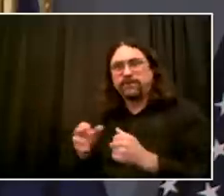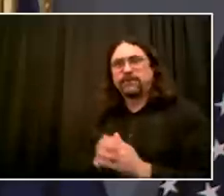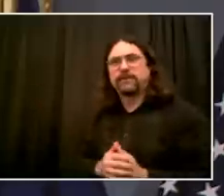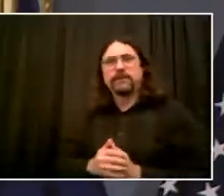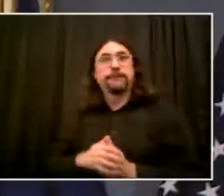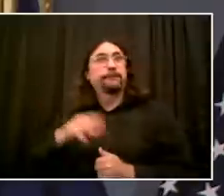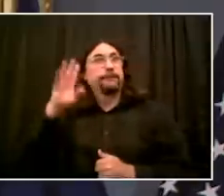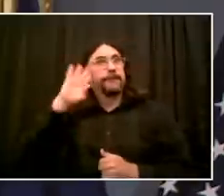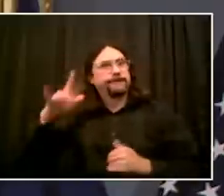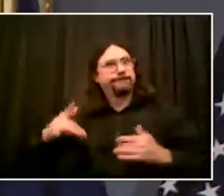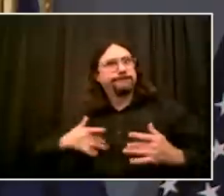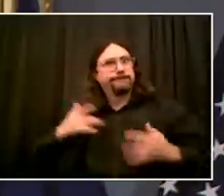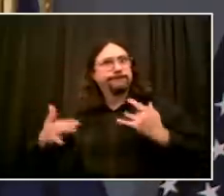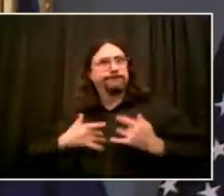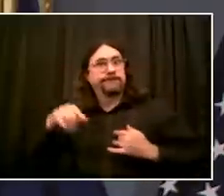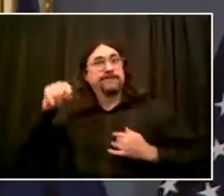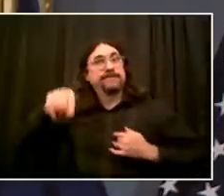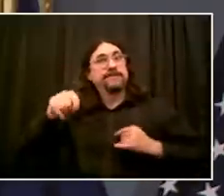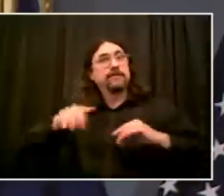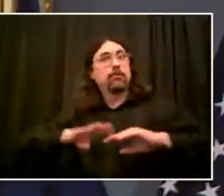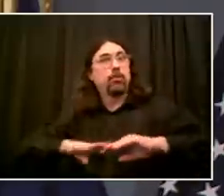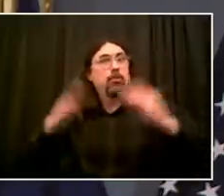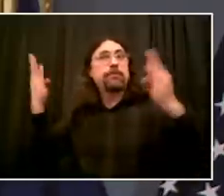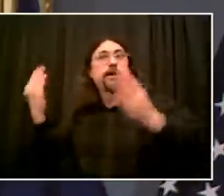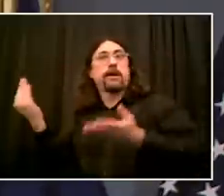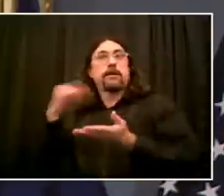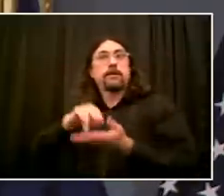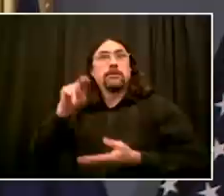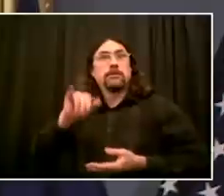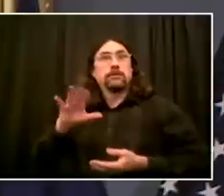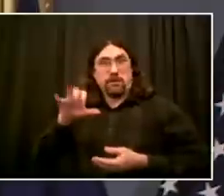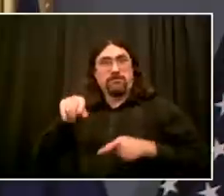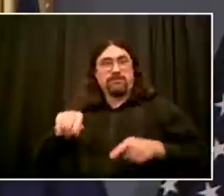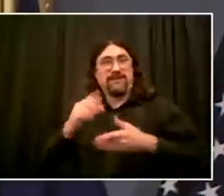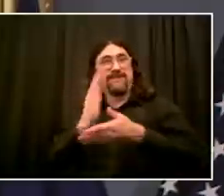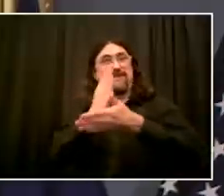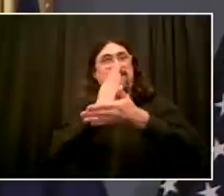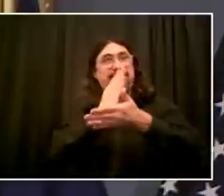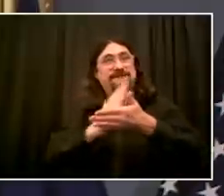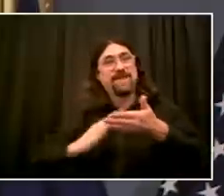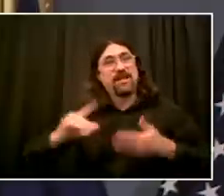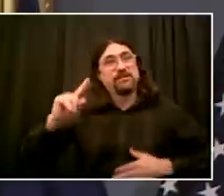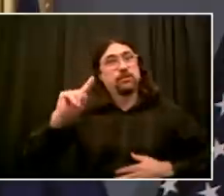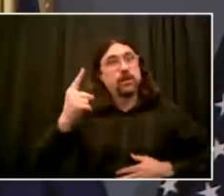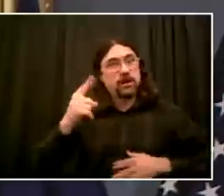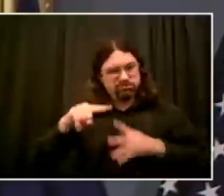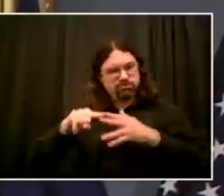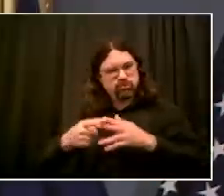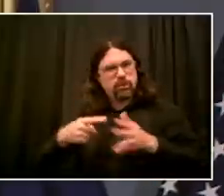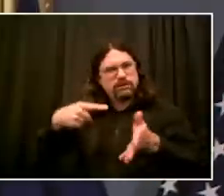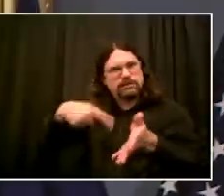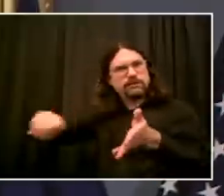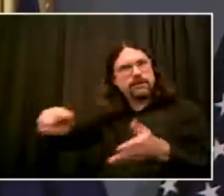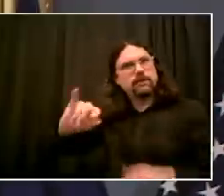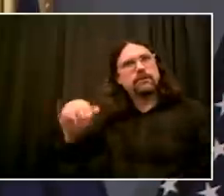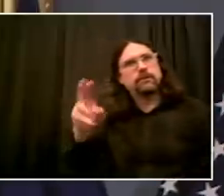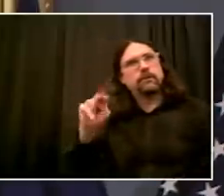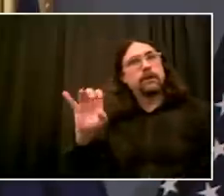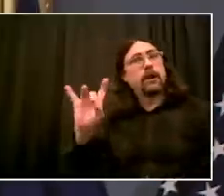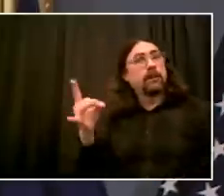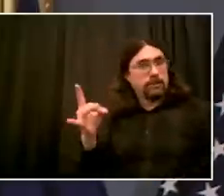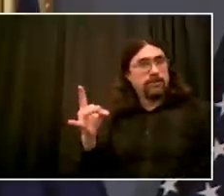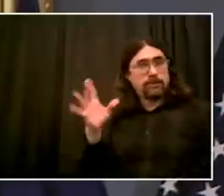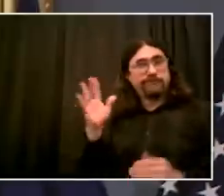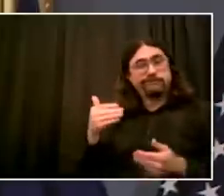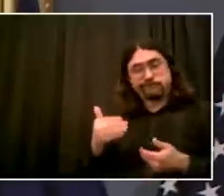So we've got to figure out now if it's a virtual online approach, if it's some in-person approach later on, whatever it is,